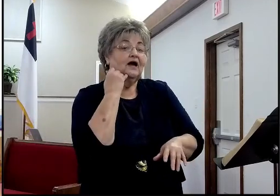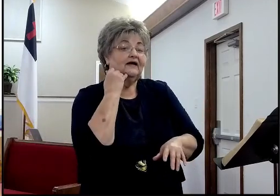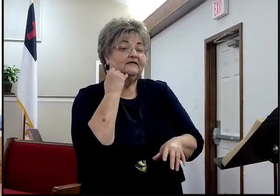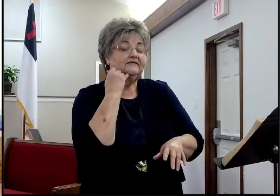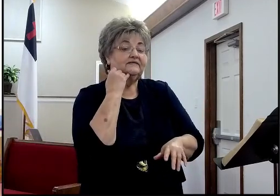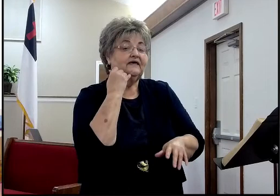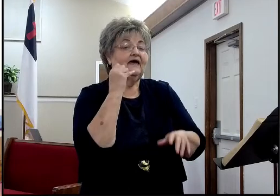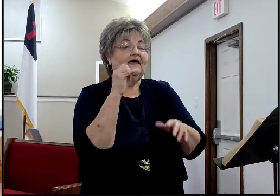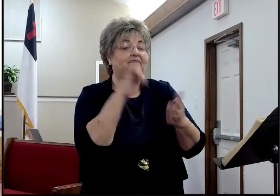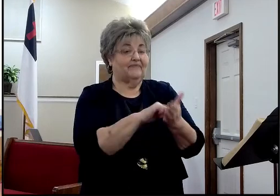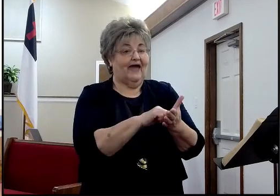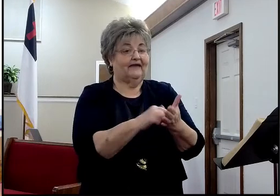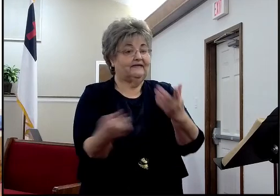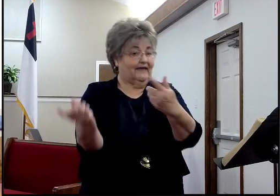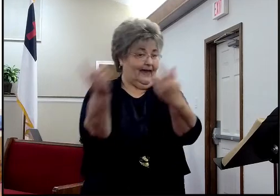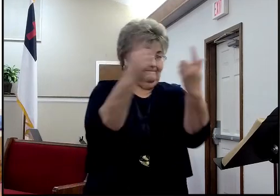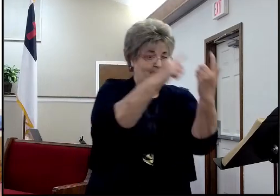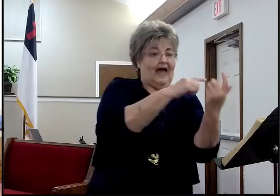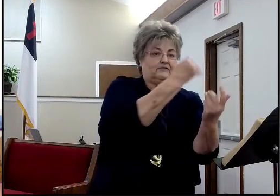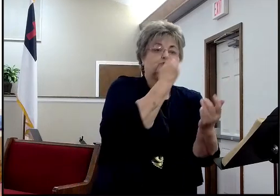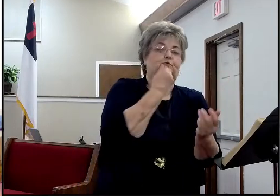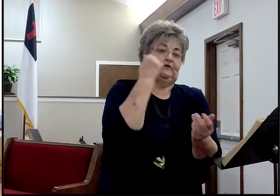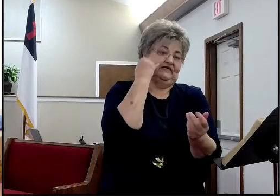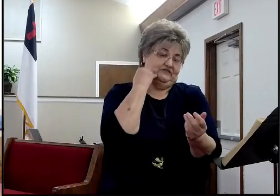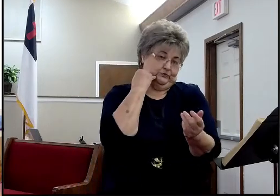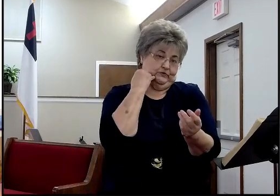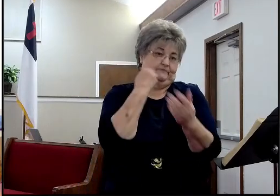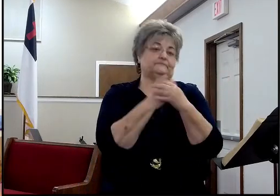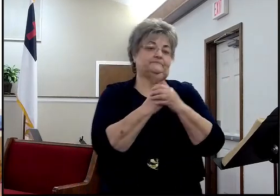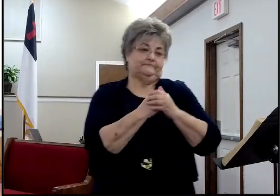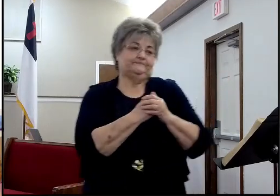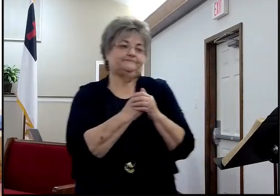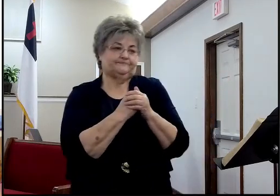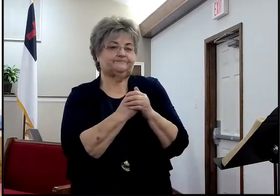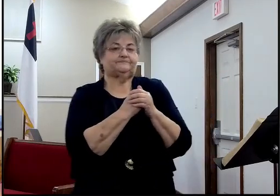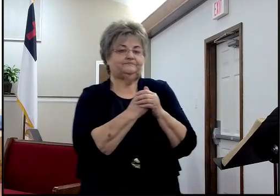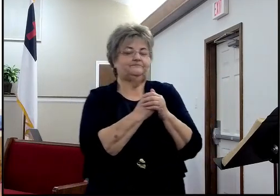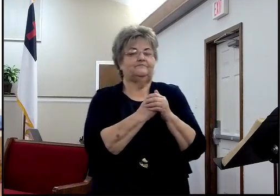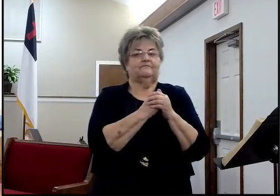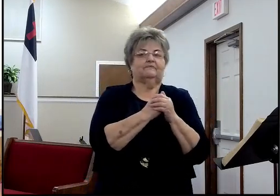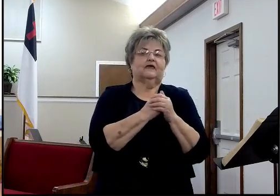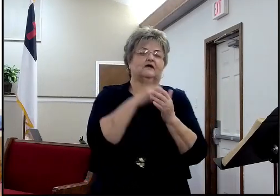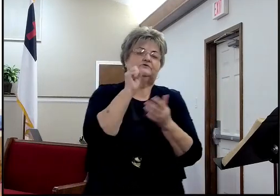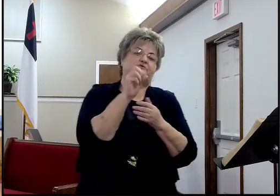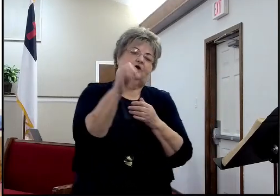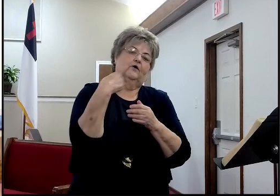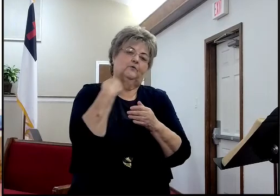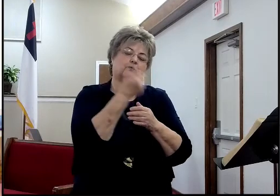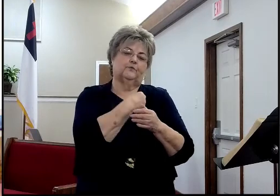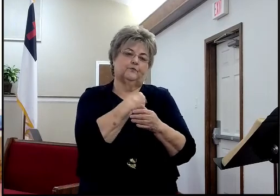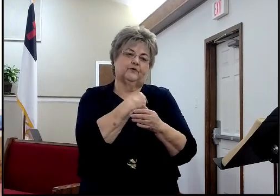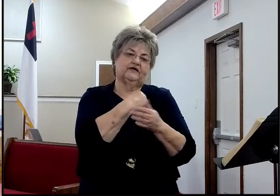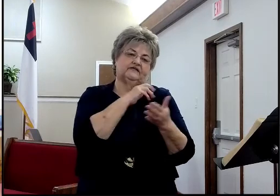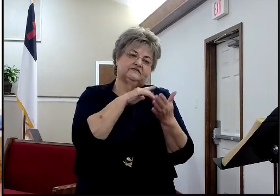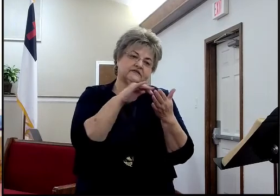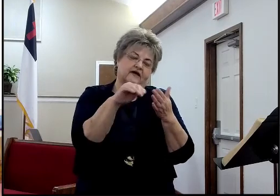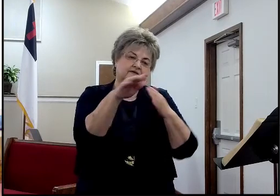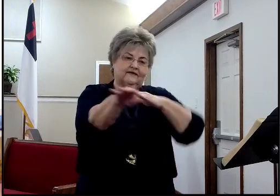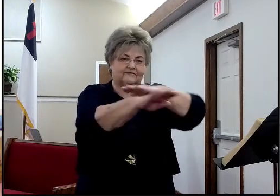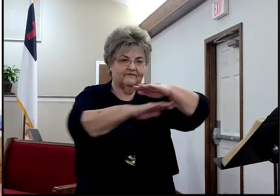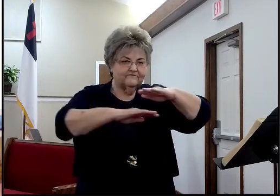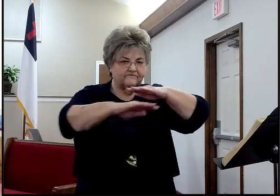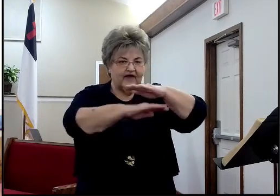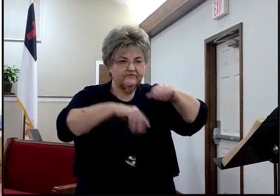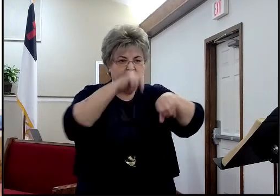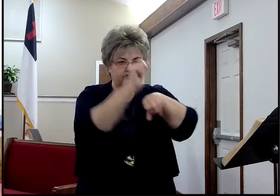the time that Ezra shows up, in chapter number 7, and so we'll get into, the foundation of the temple, and the building of the